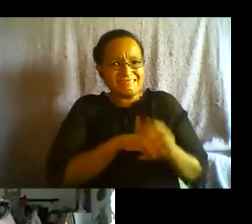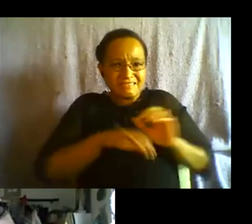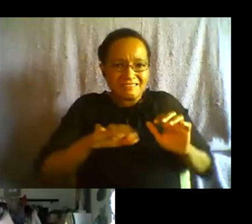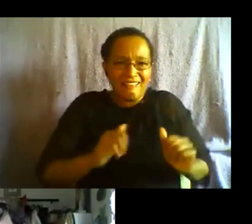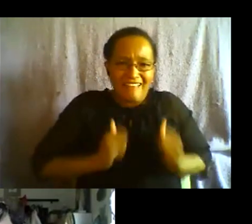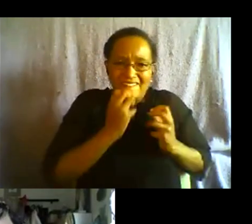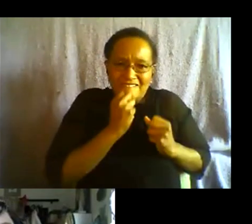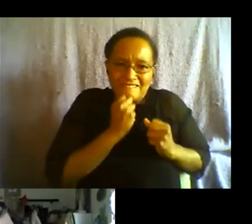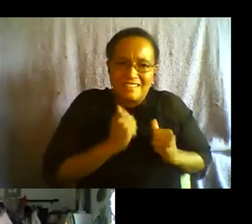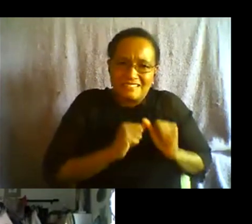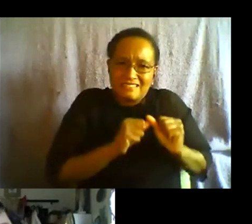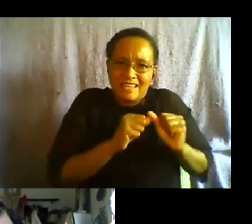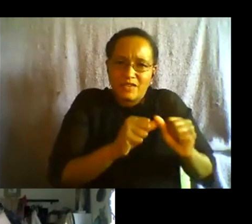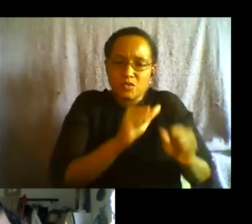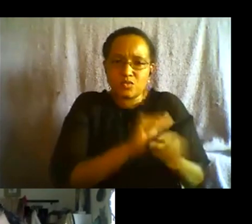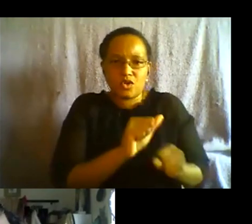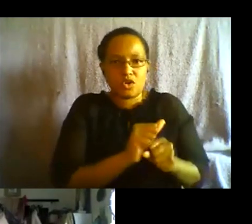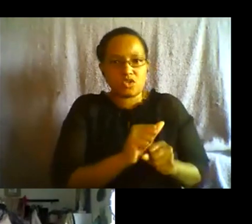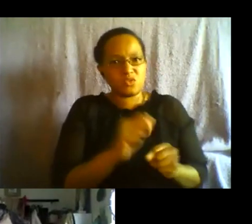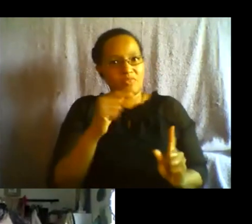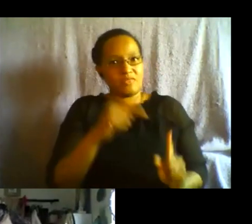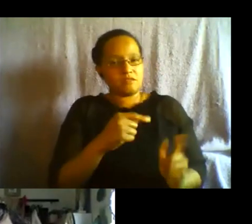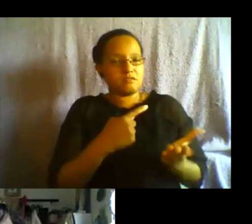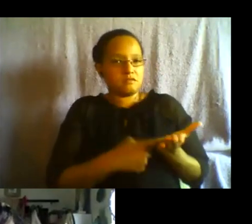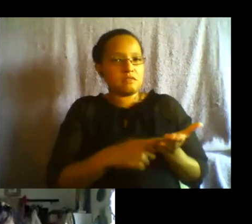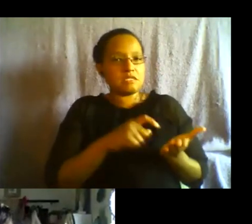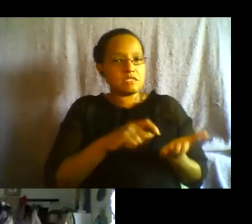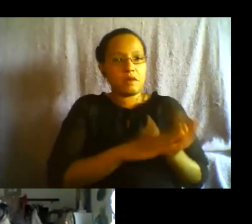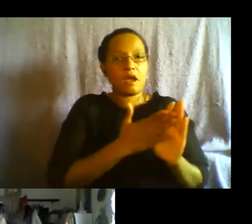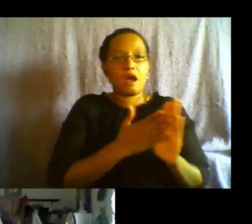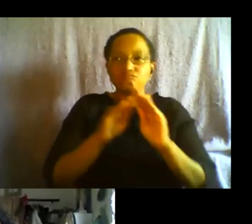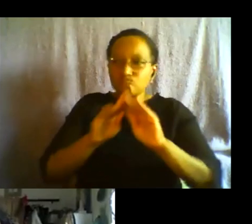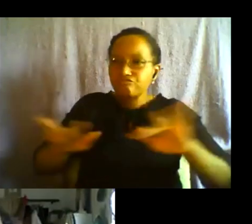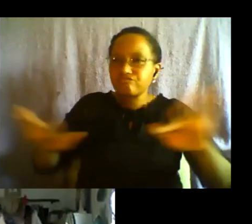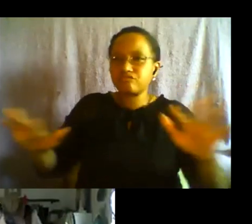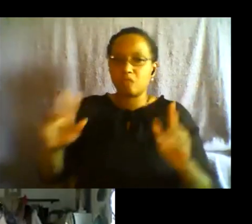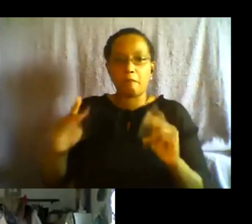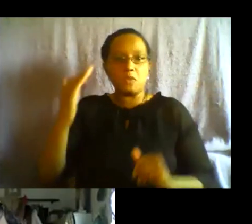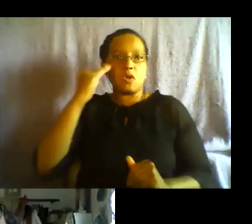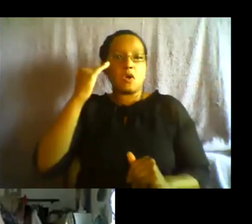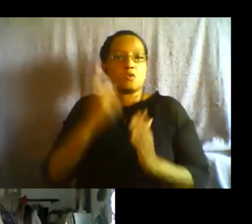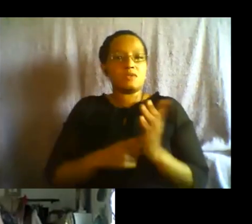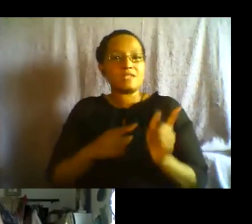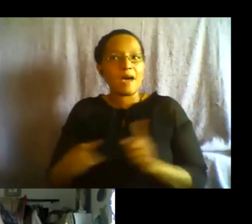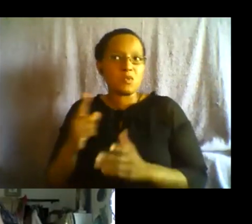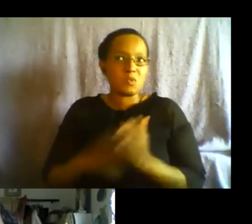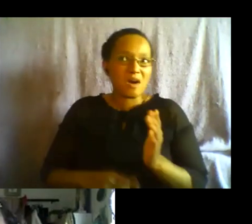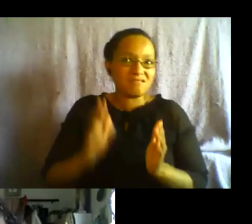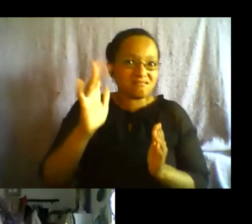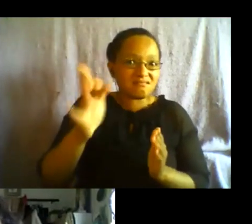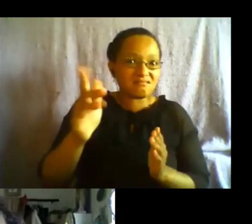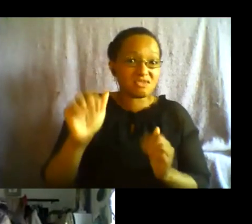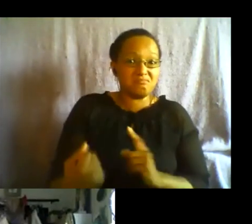conversation bigger in the culture so that we can know what's happening and what we're in for and and how we're gonna face it and